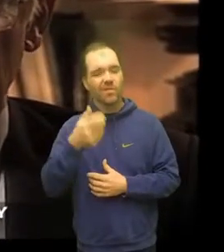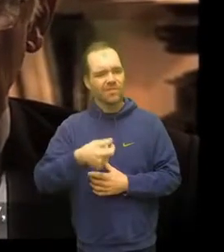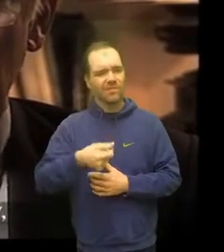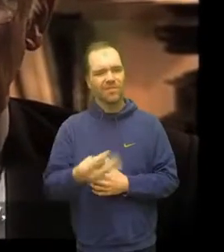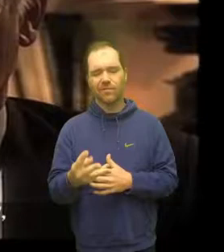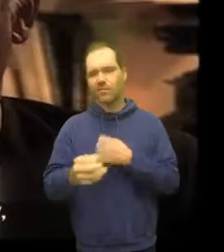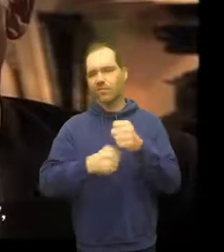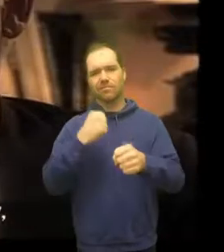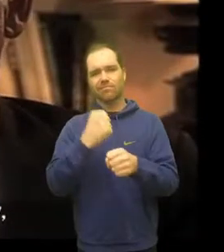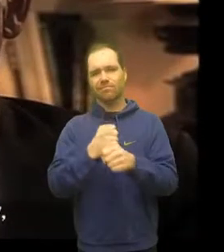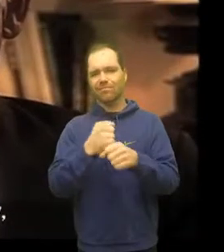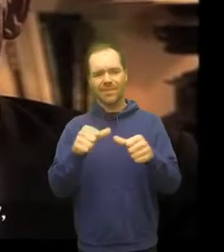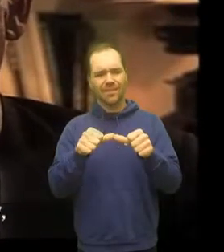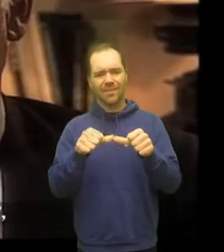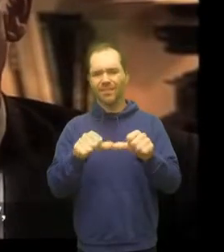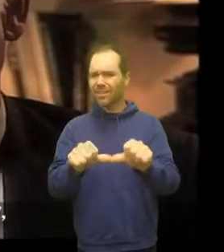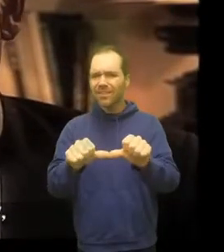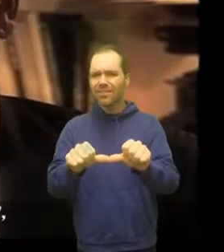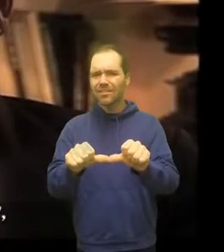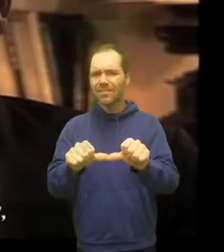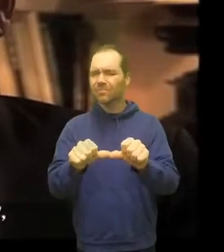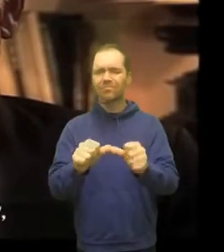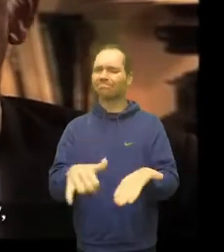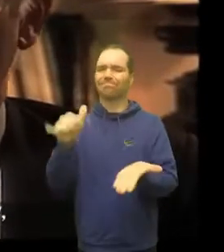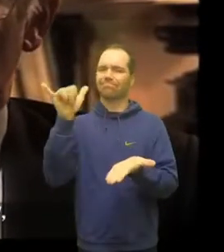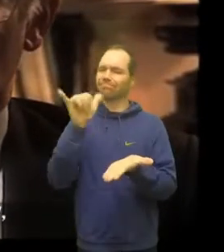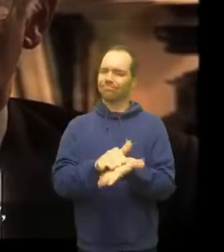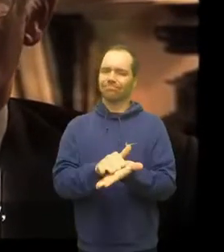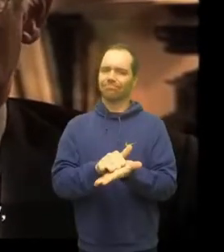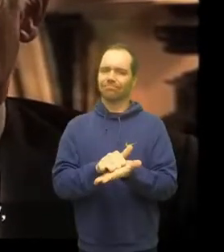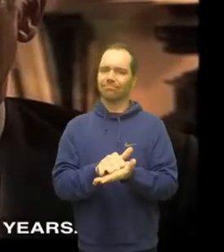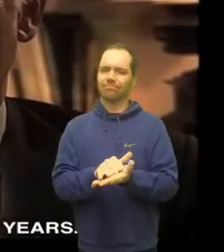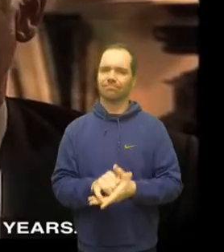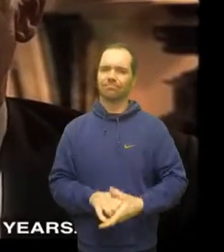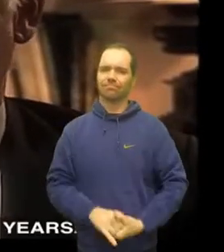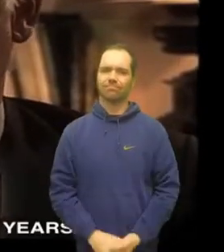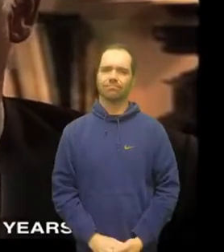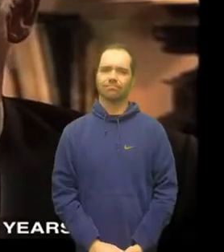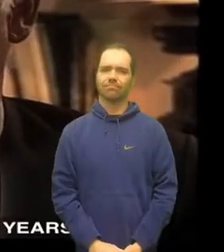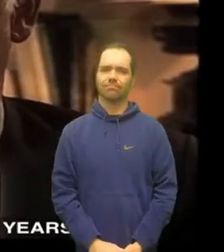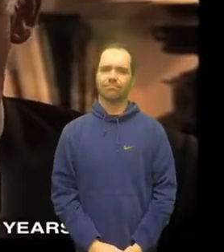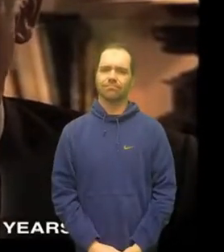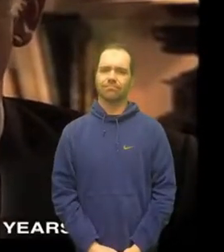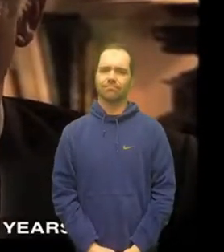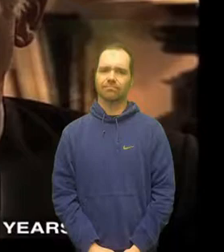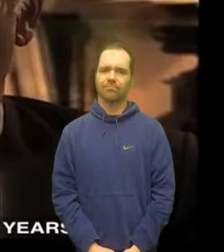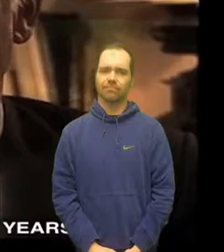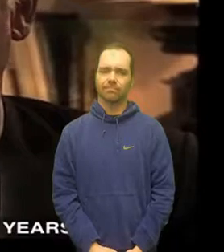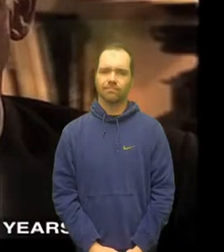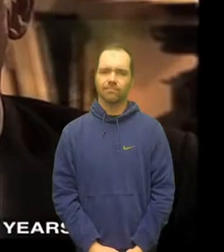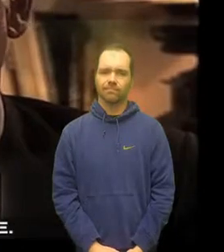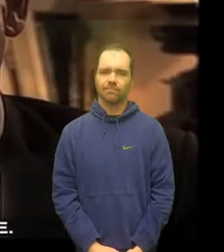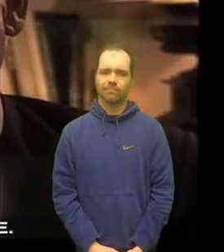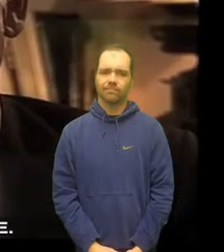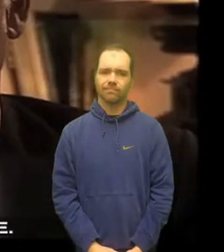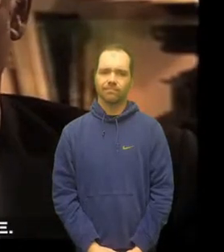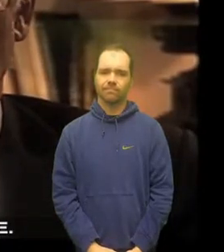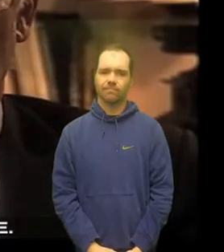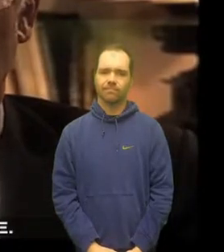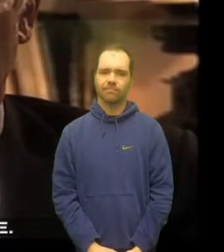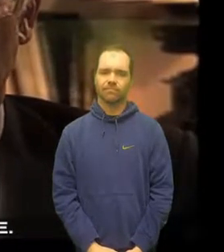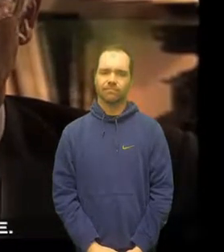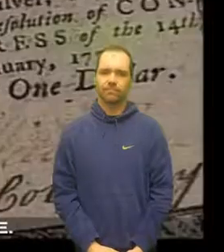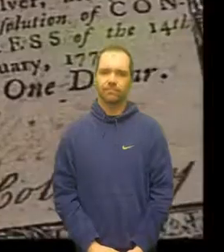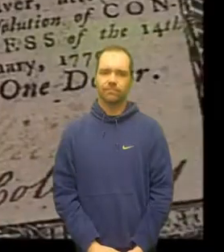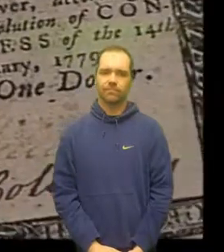possibility of this absurdly new fresh government surviving more than a few years it would